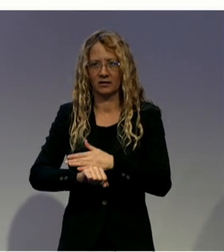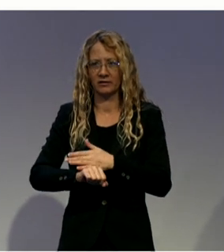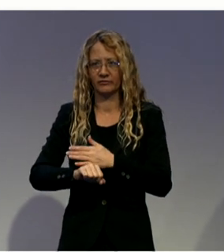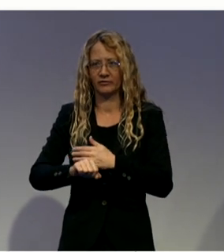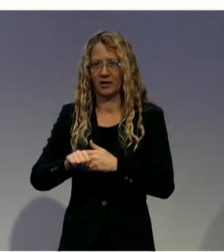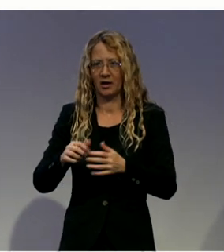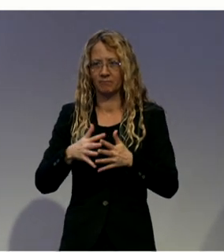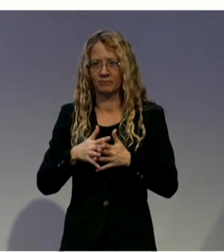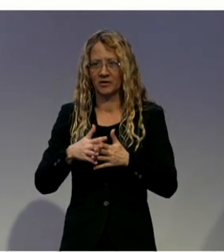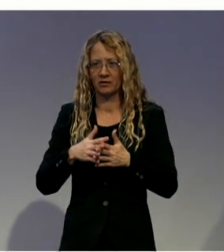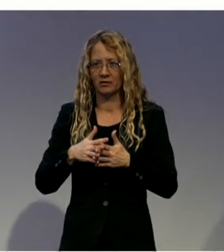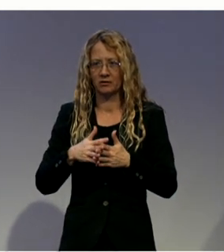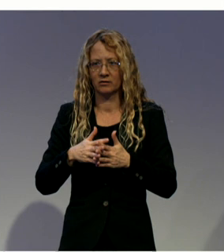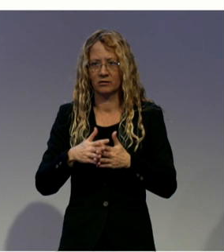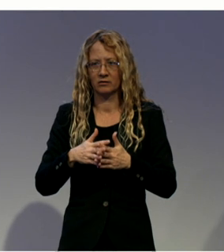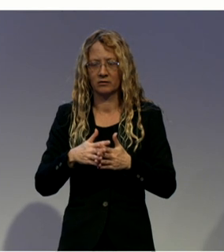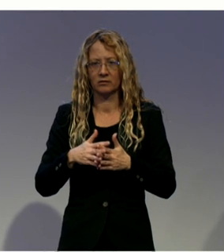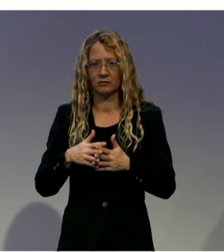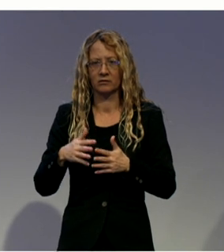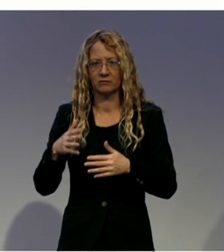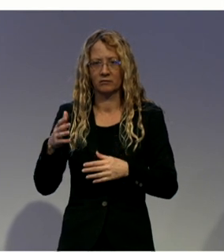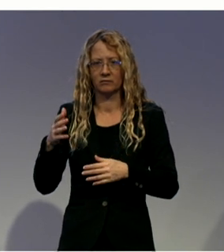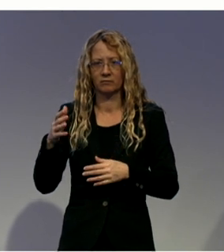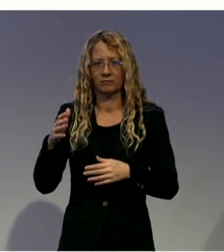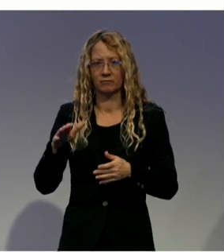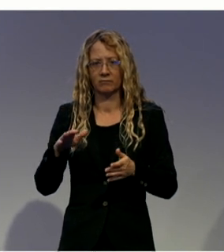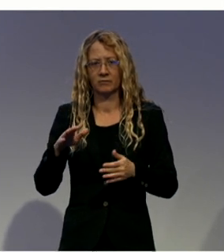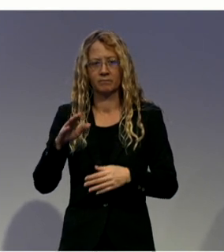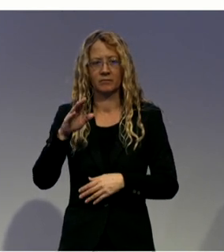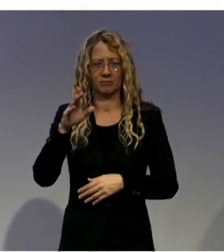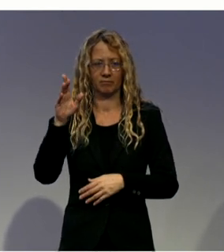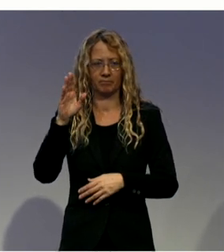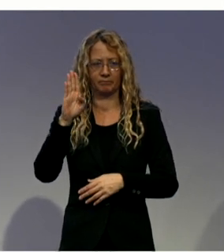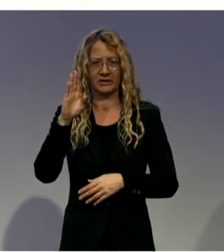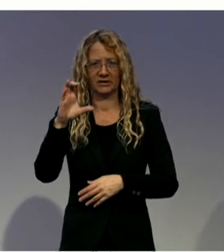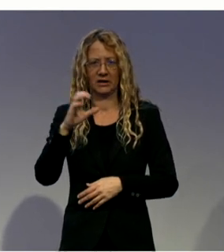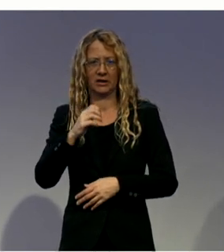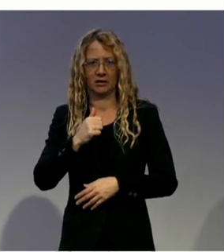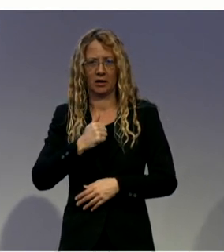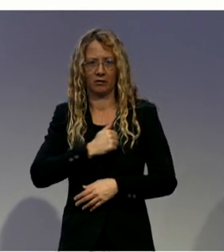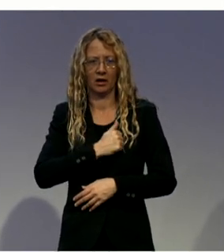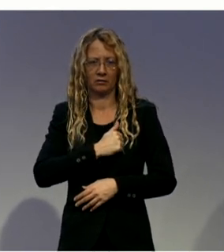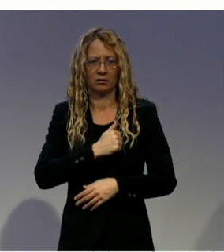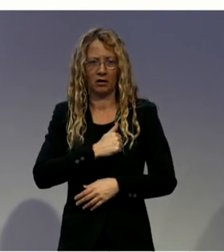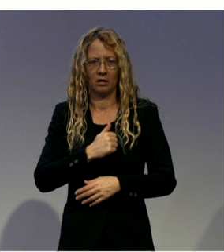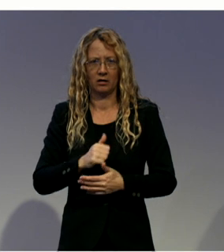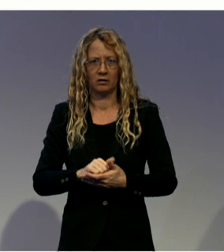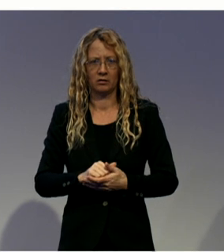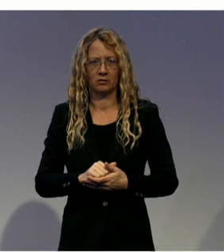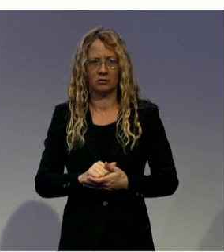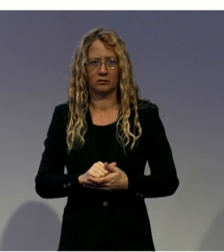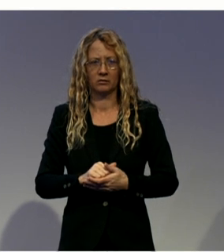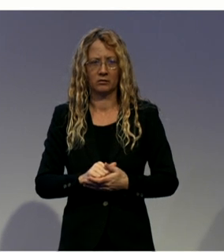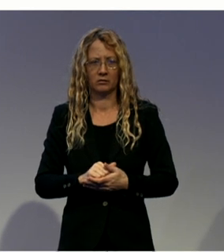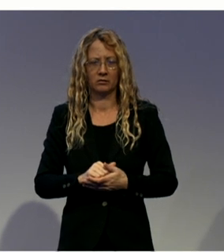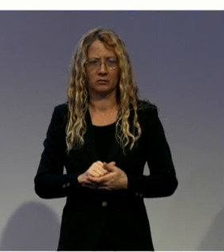social worker and possesses extensive experience working with indigenous individuals and families living